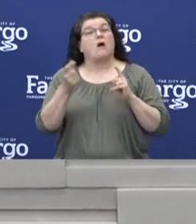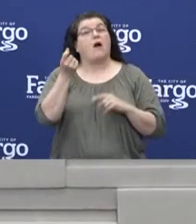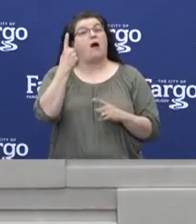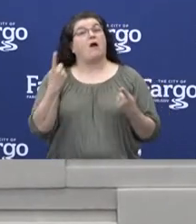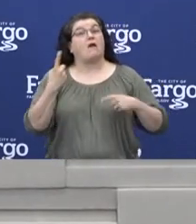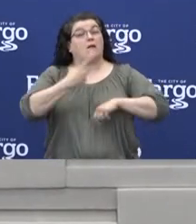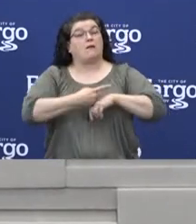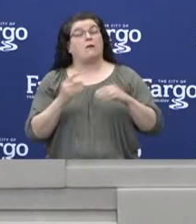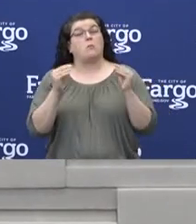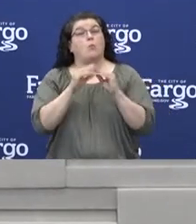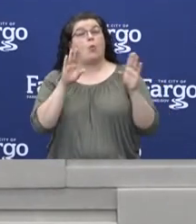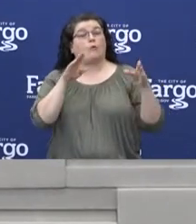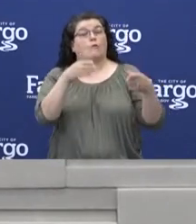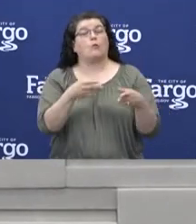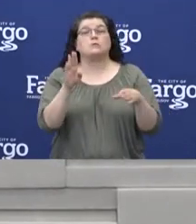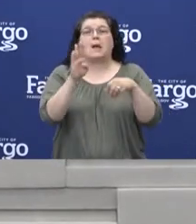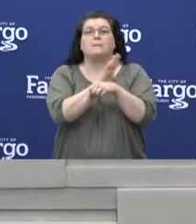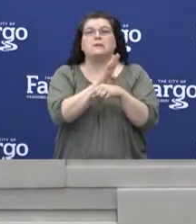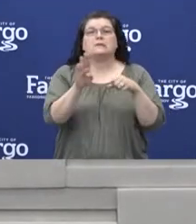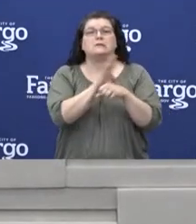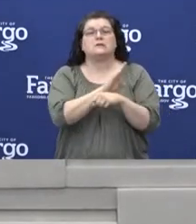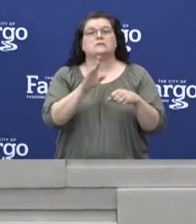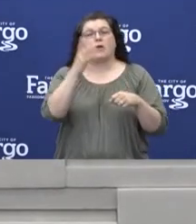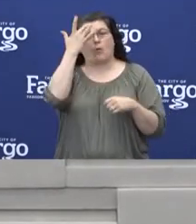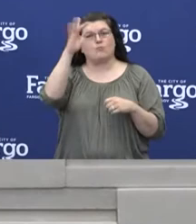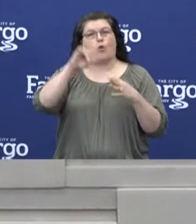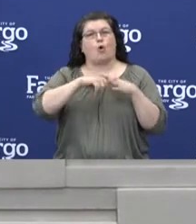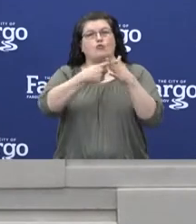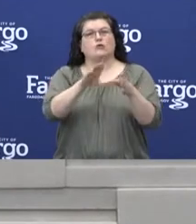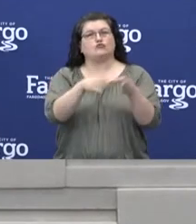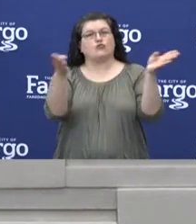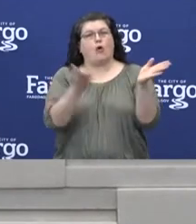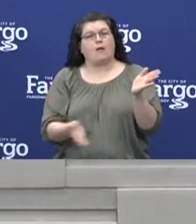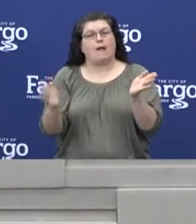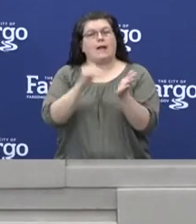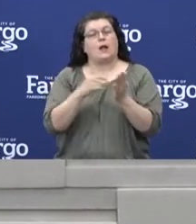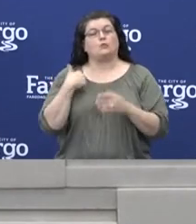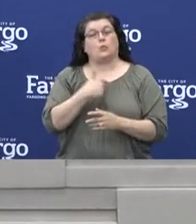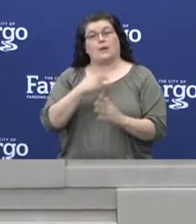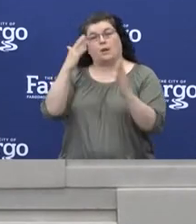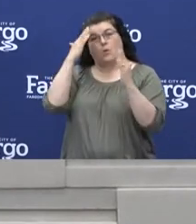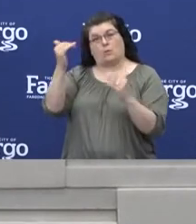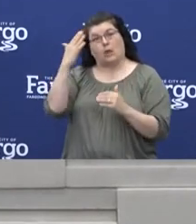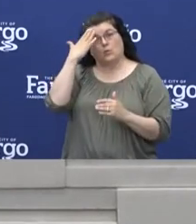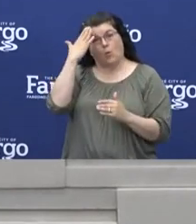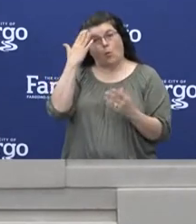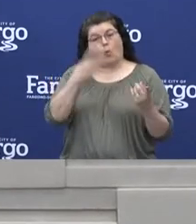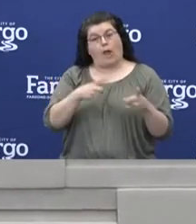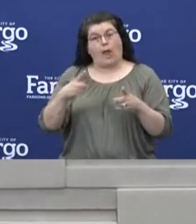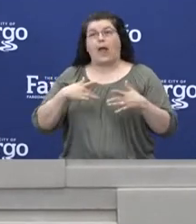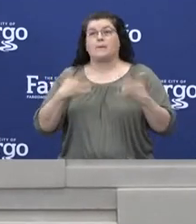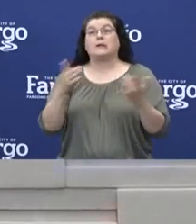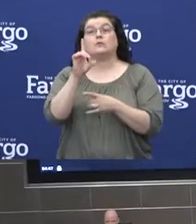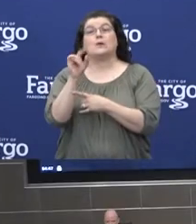and smart restart so that people can understand what the expectations in our business community are. Desi?